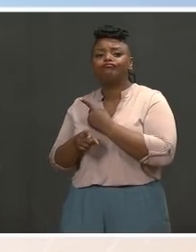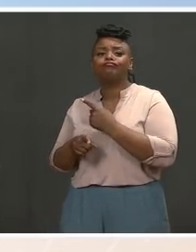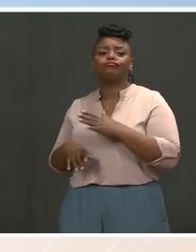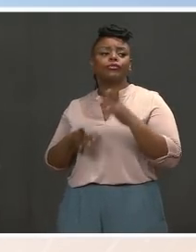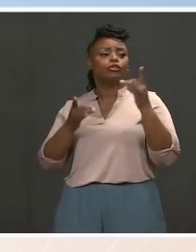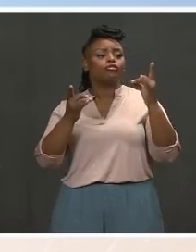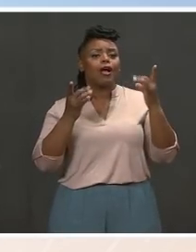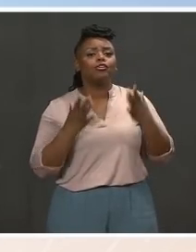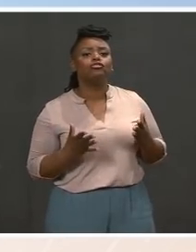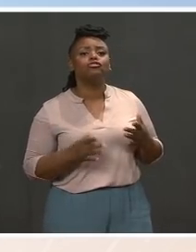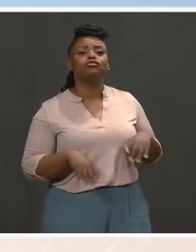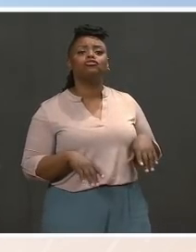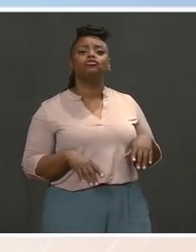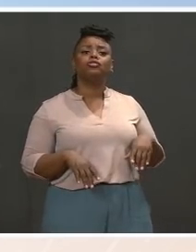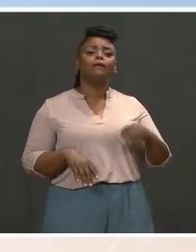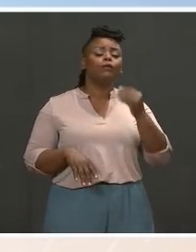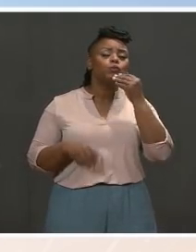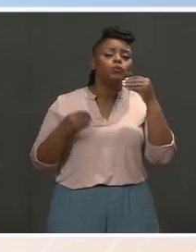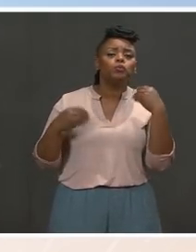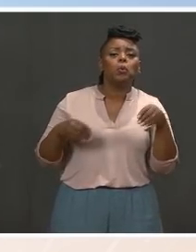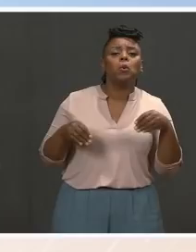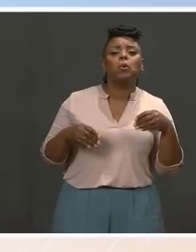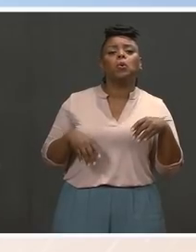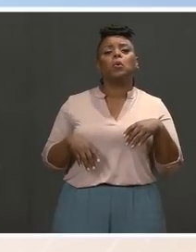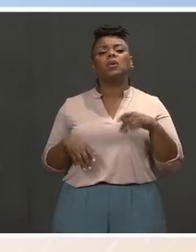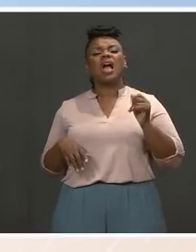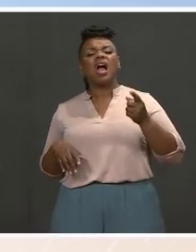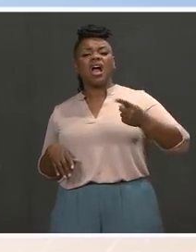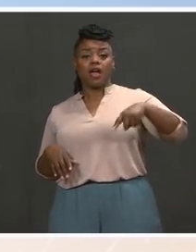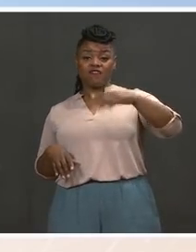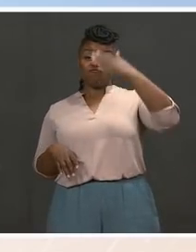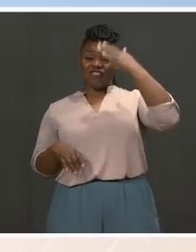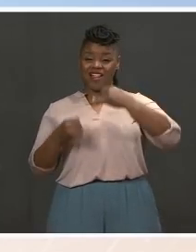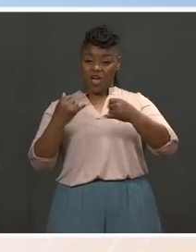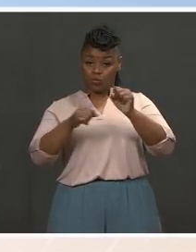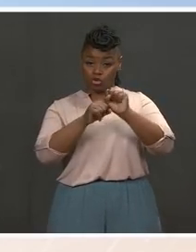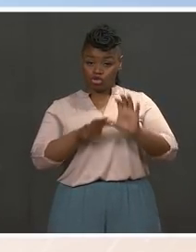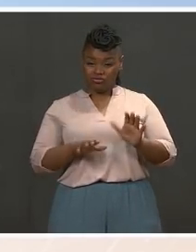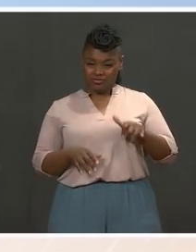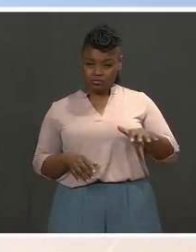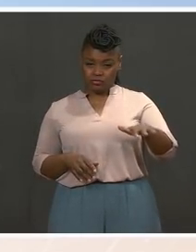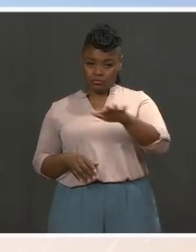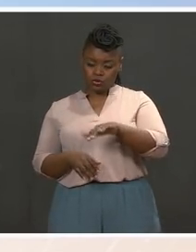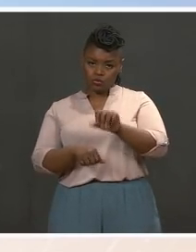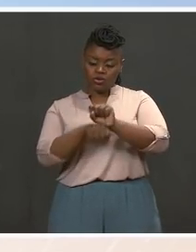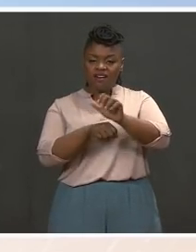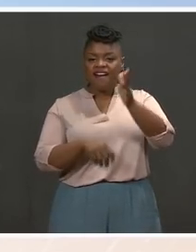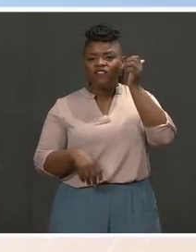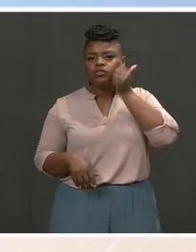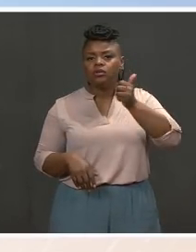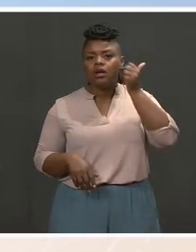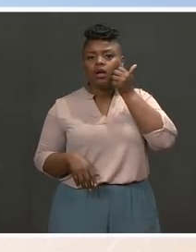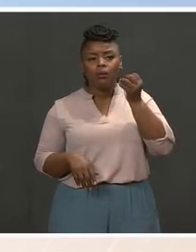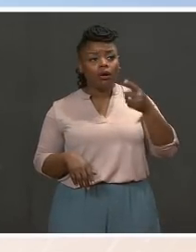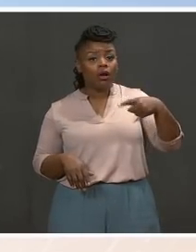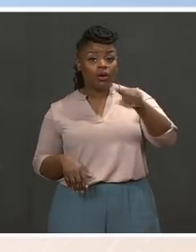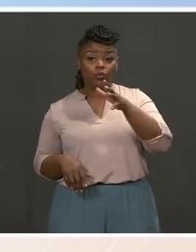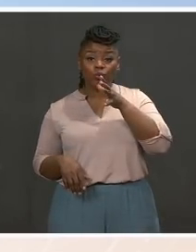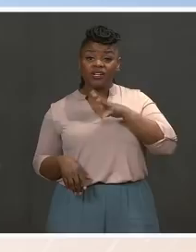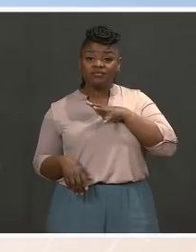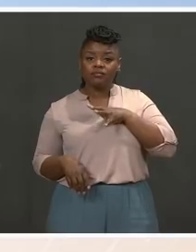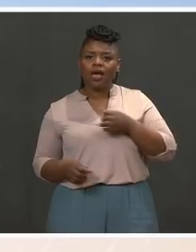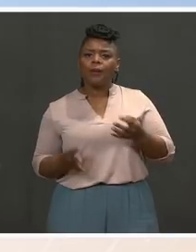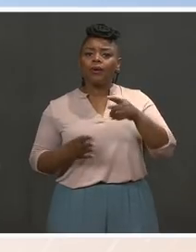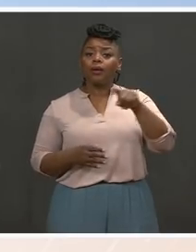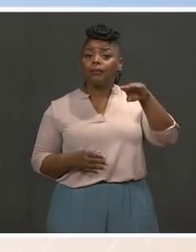frontline workers who have helped their communities get through this crisis, many of whom are women, many of whom are women of color. The